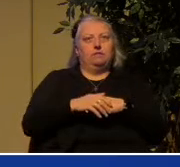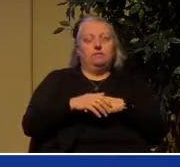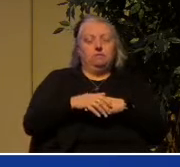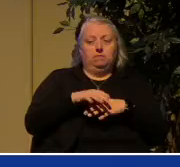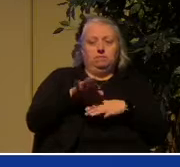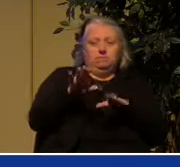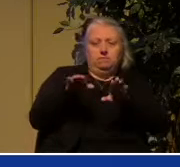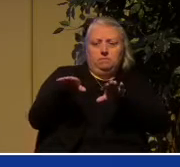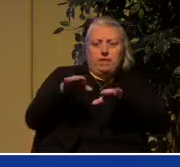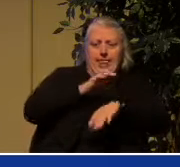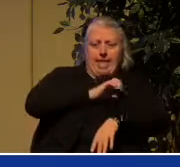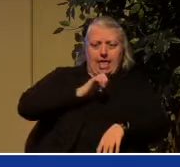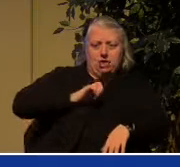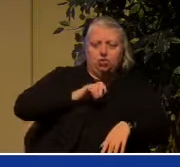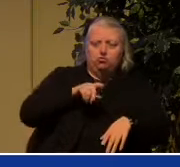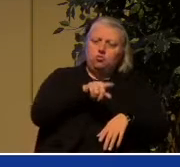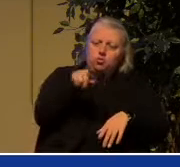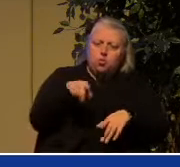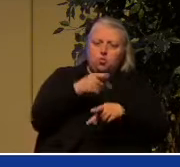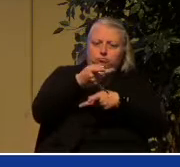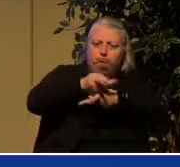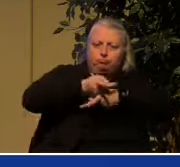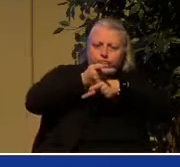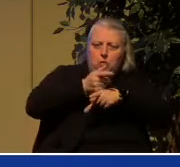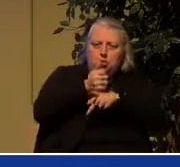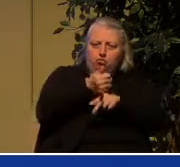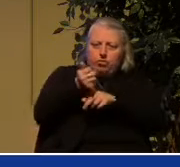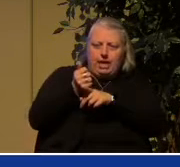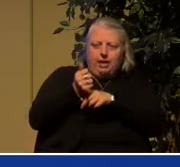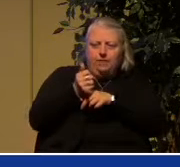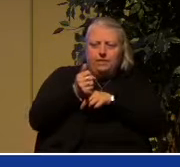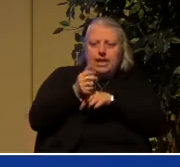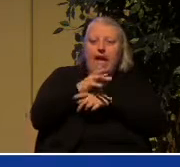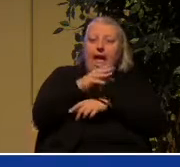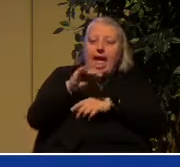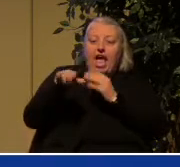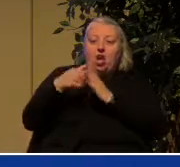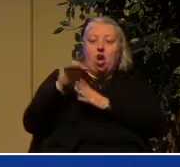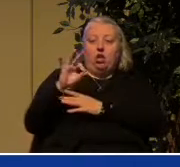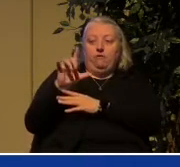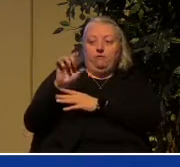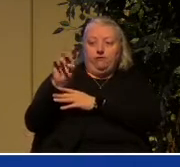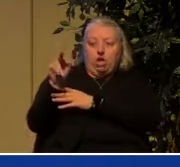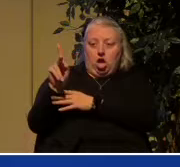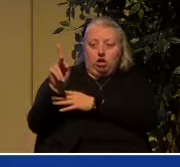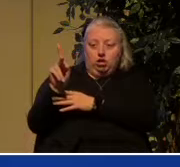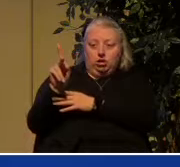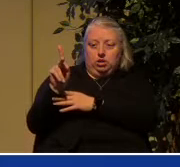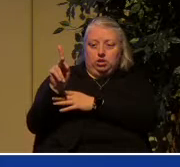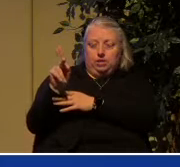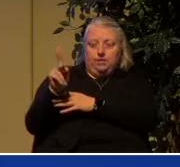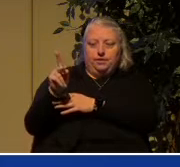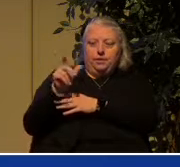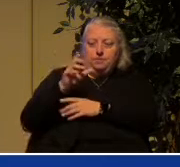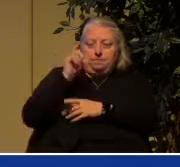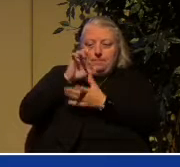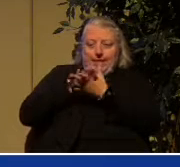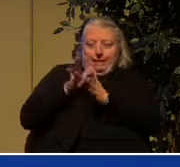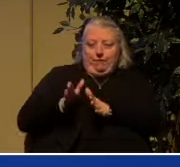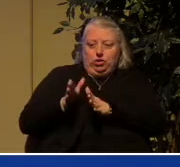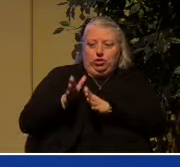watch over yourselves and all the flock of which the Holy Spirit has made you